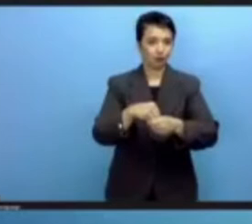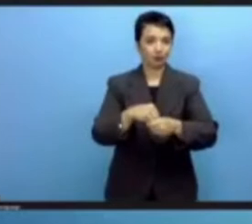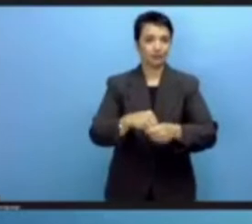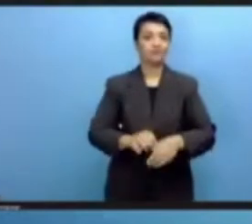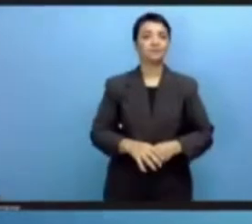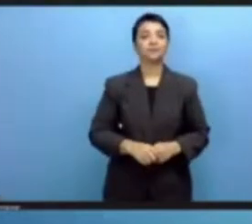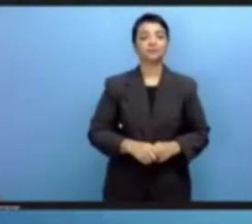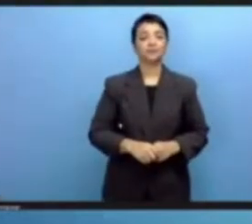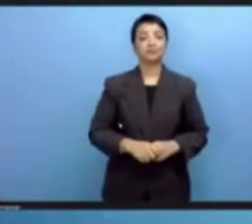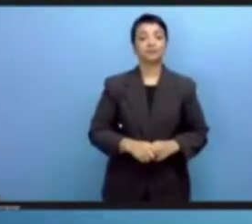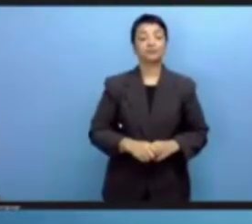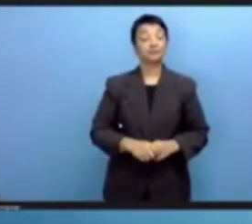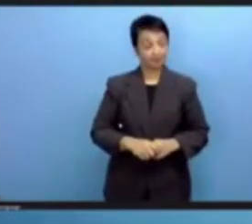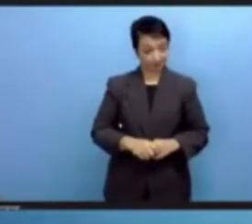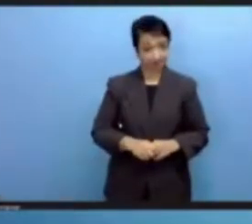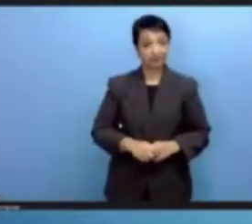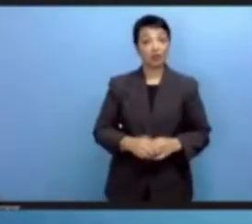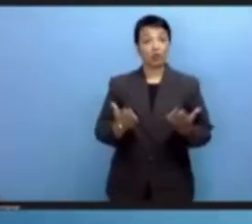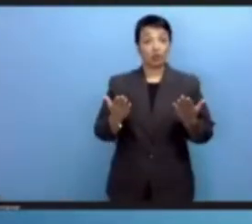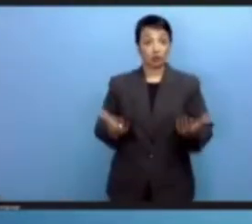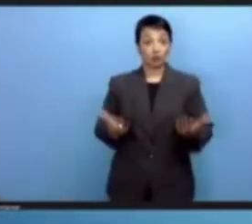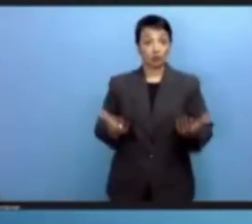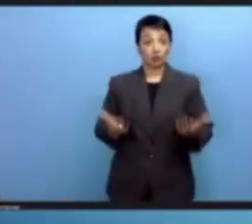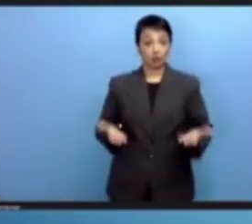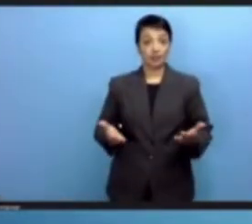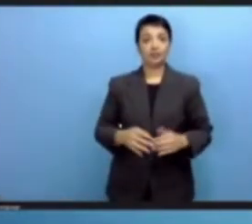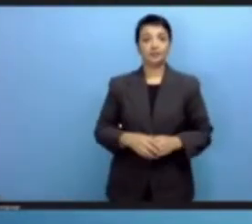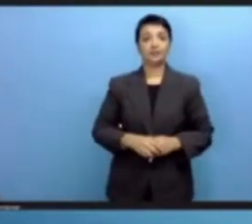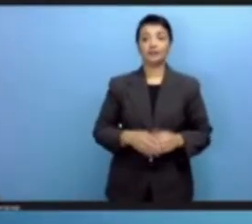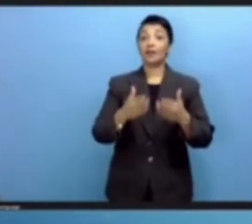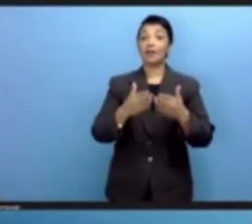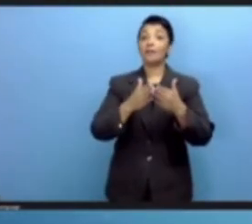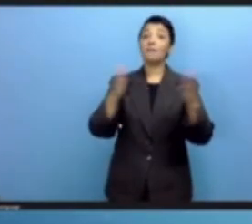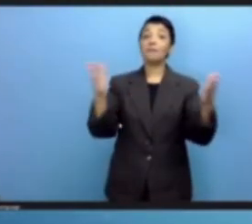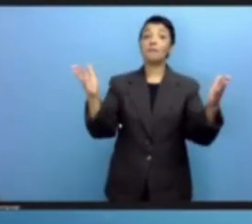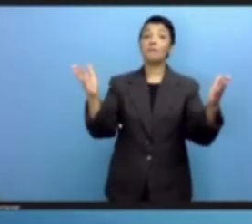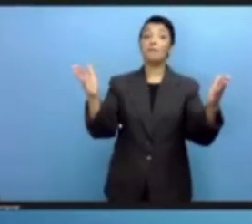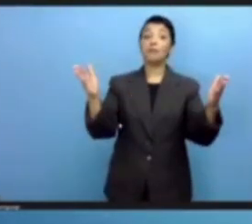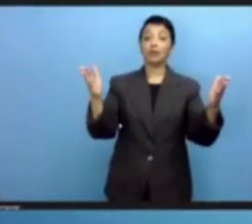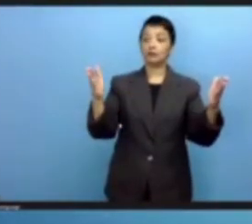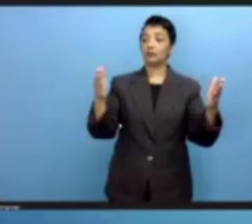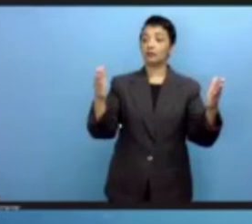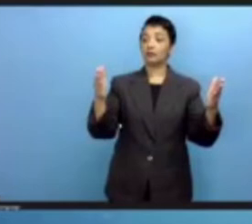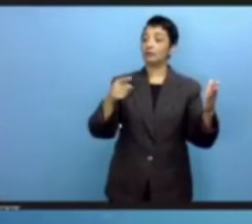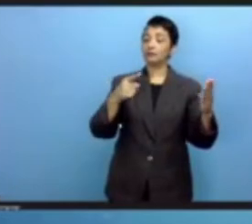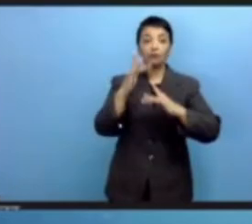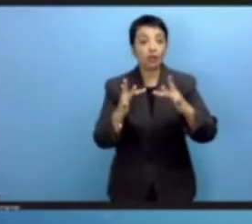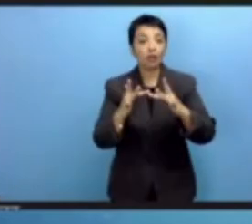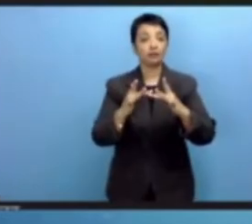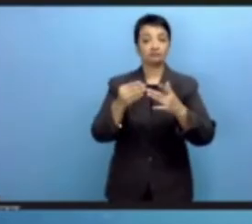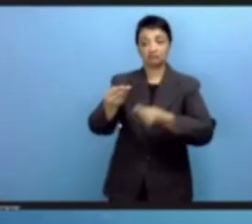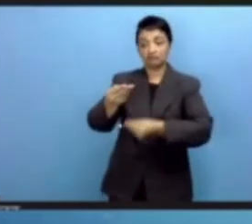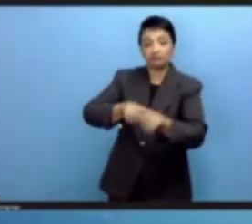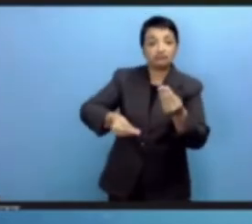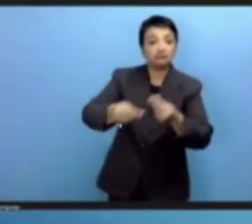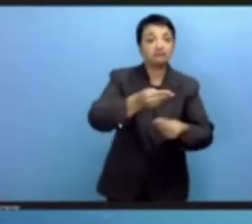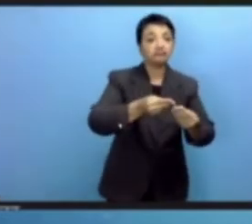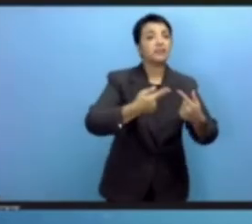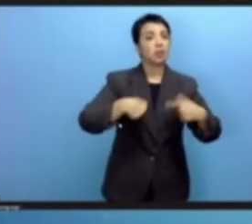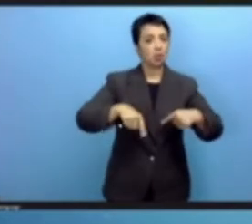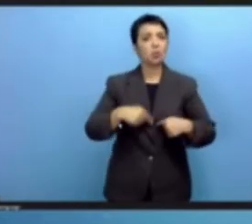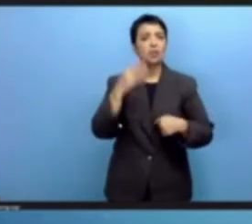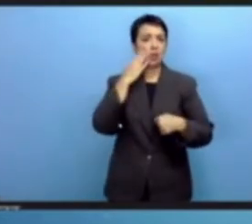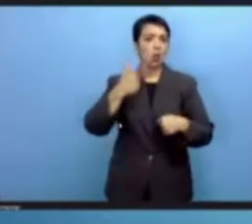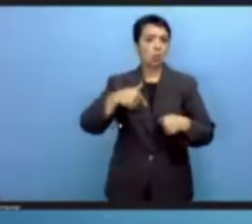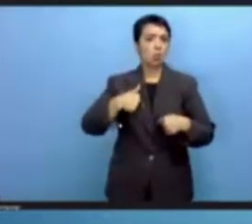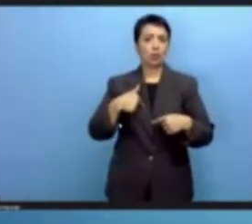Today, digital public infrastructures, digital public goods are part of our vocabulary. But there are